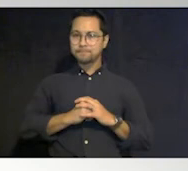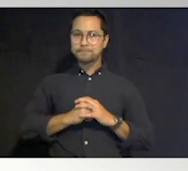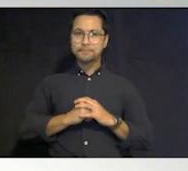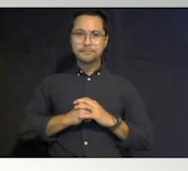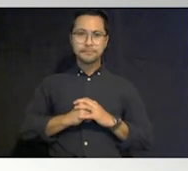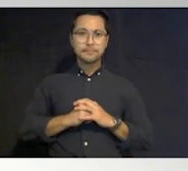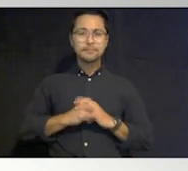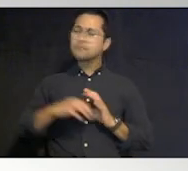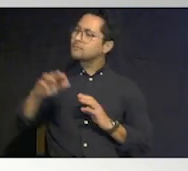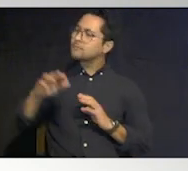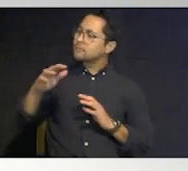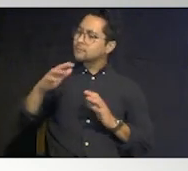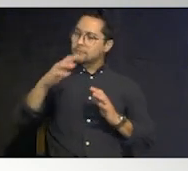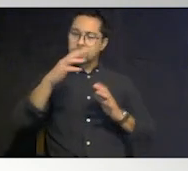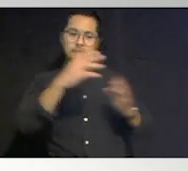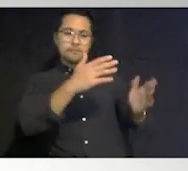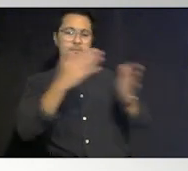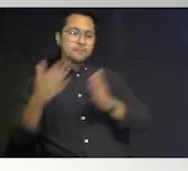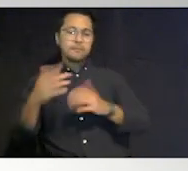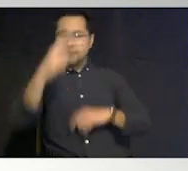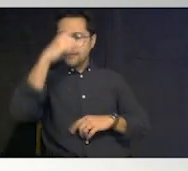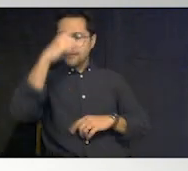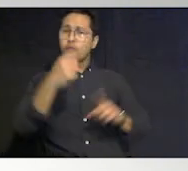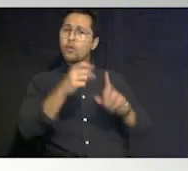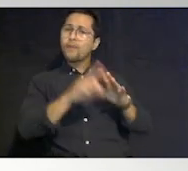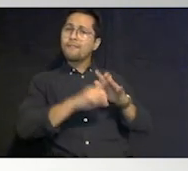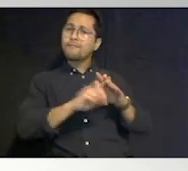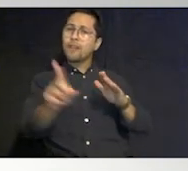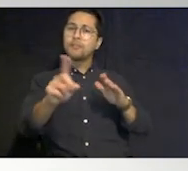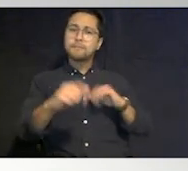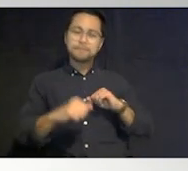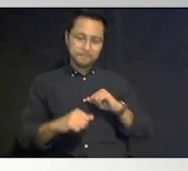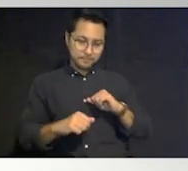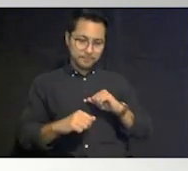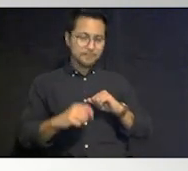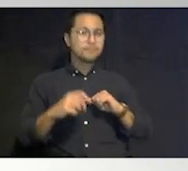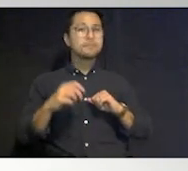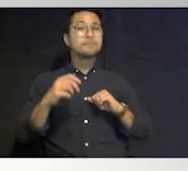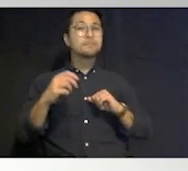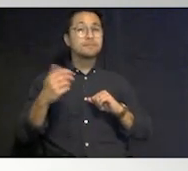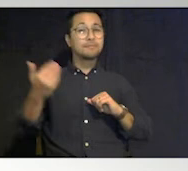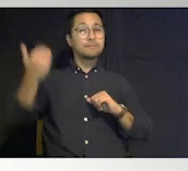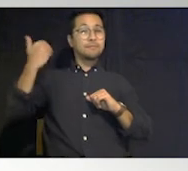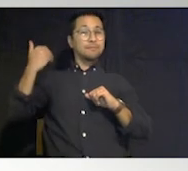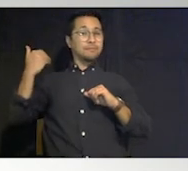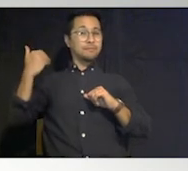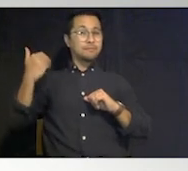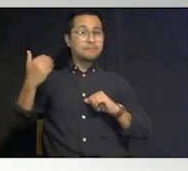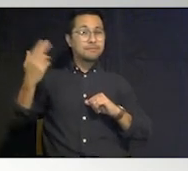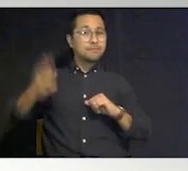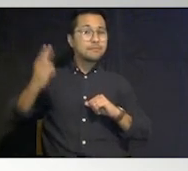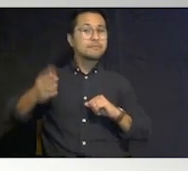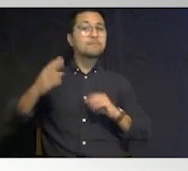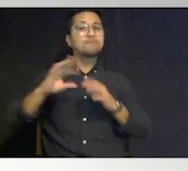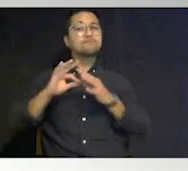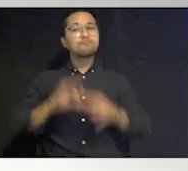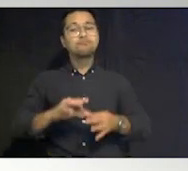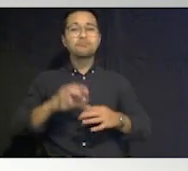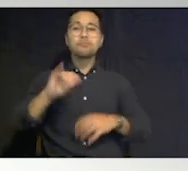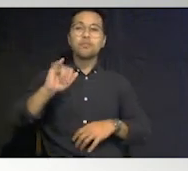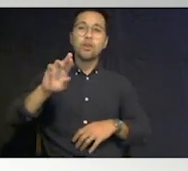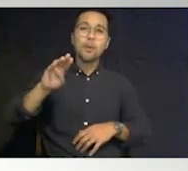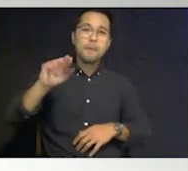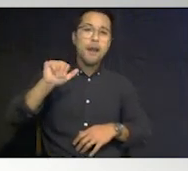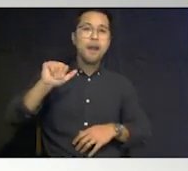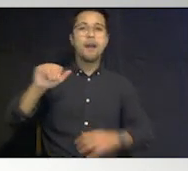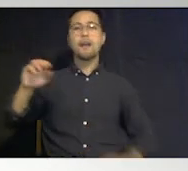situation a little bit about evacuation um i think if we just think back in recent history with with irma and with michael in in 2018